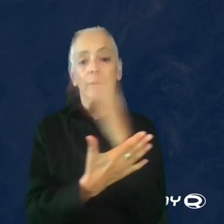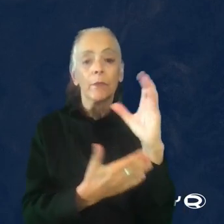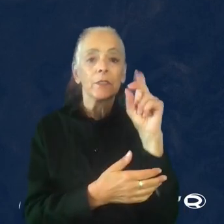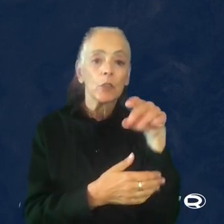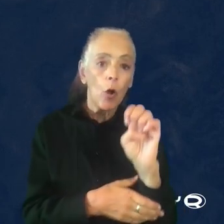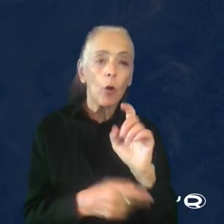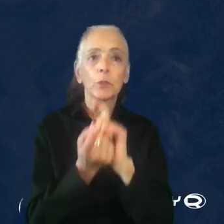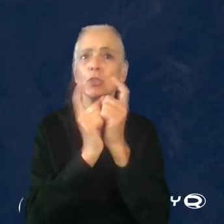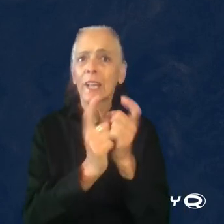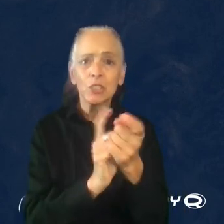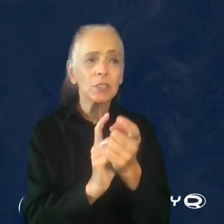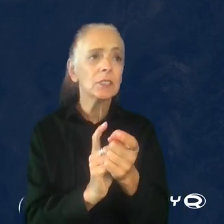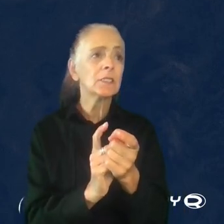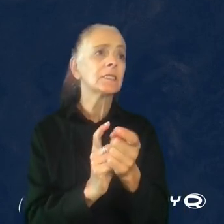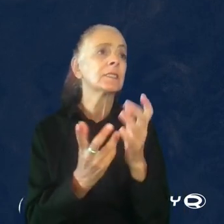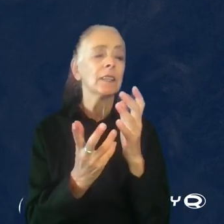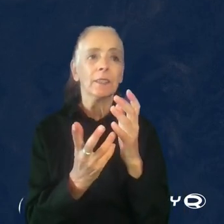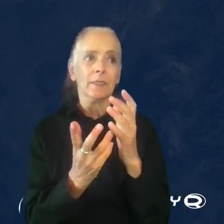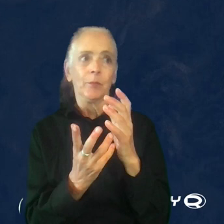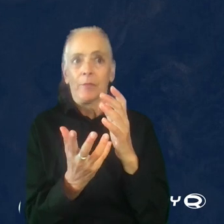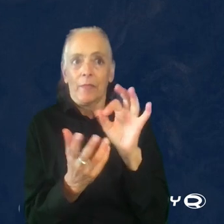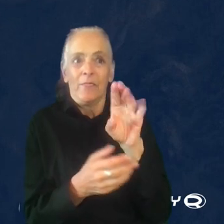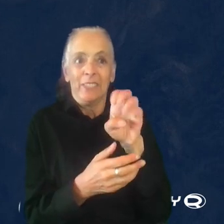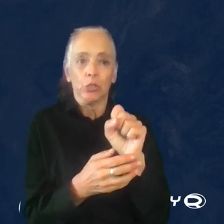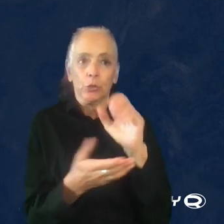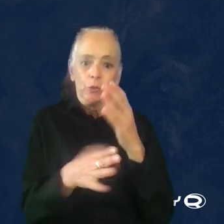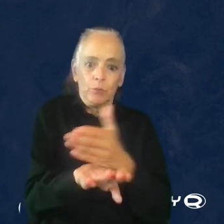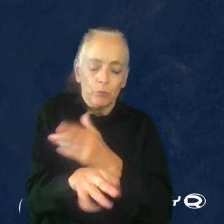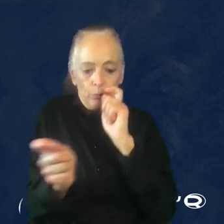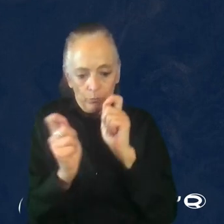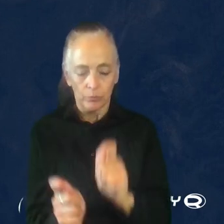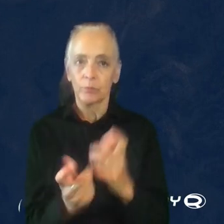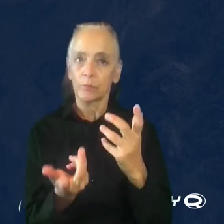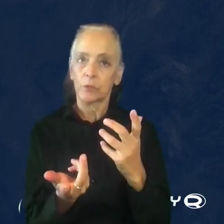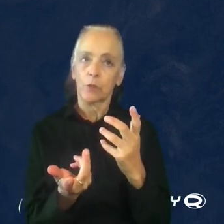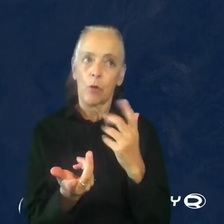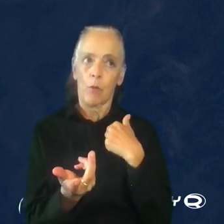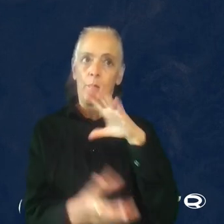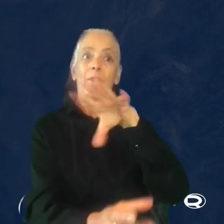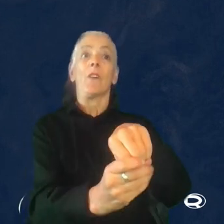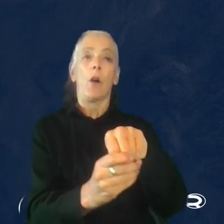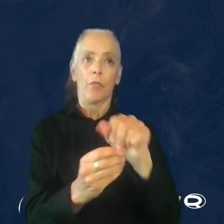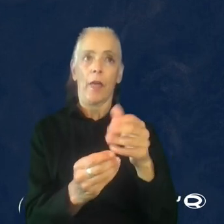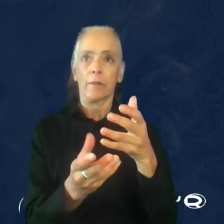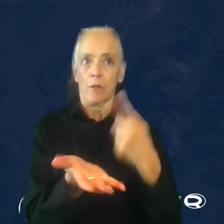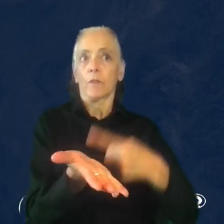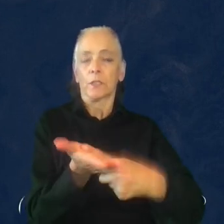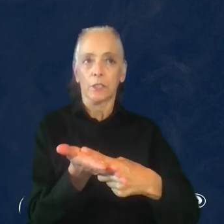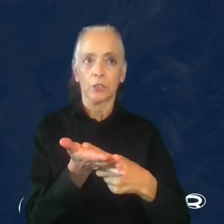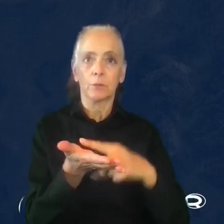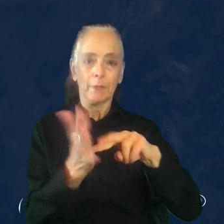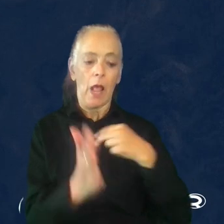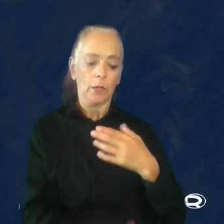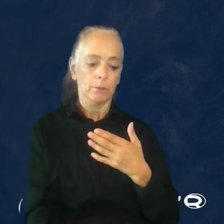evolves, the features are iterated on. And so being part of the conversation starts by just being there, being